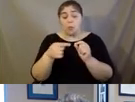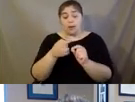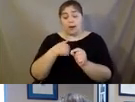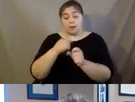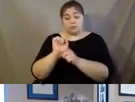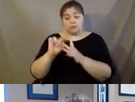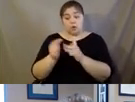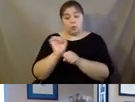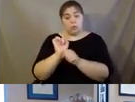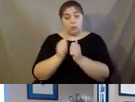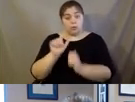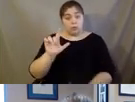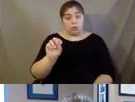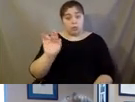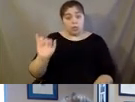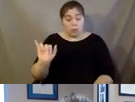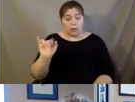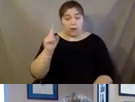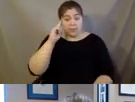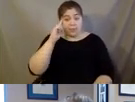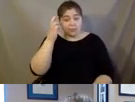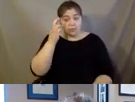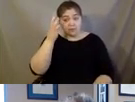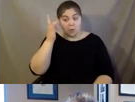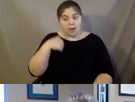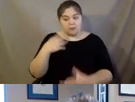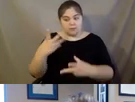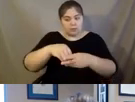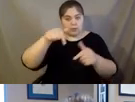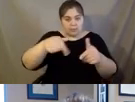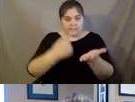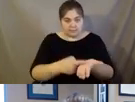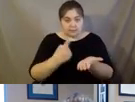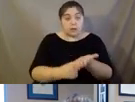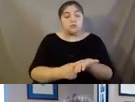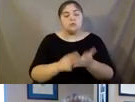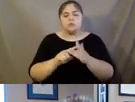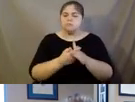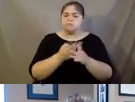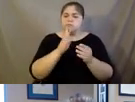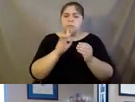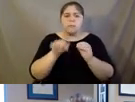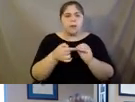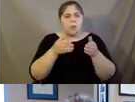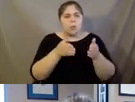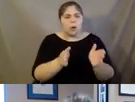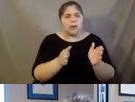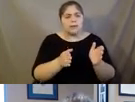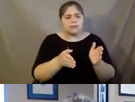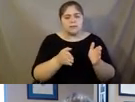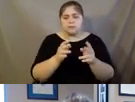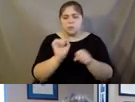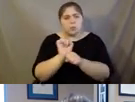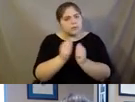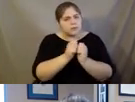primarily, I'm sure the reason that I was kind of looped into this discussion, um, we started talking about ways to collaborate, and, and we